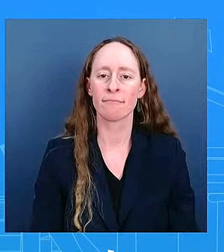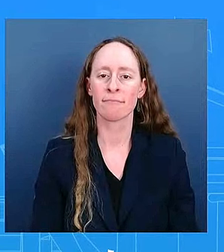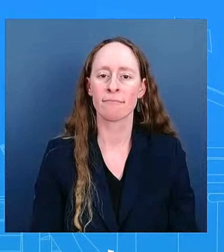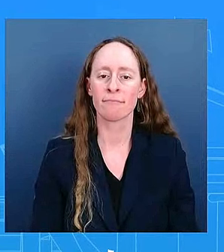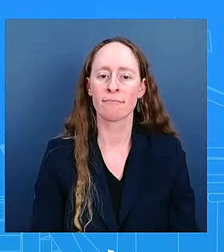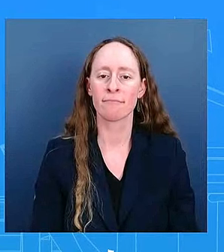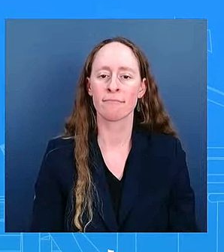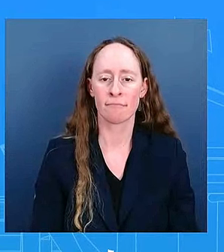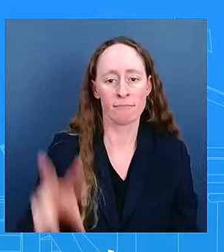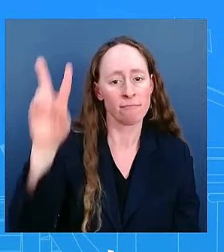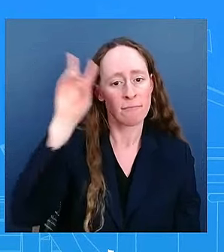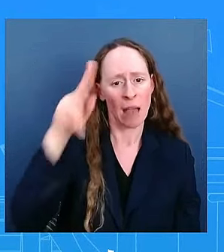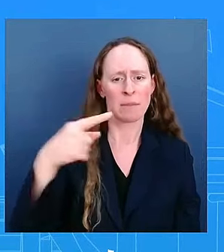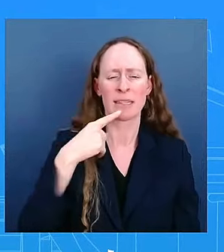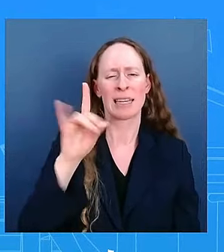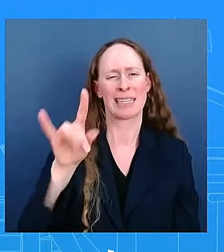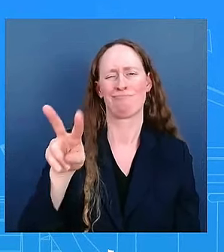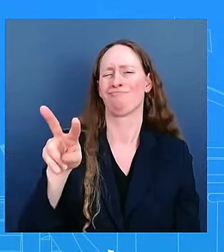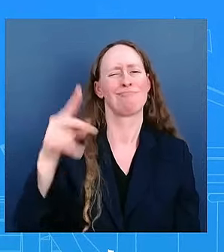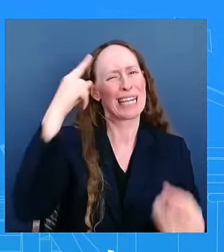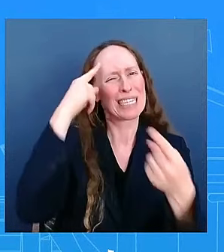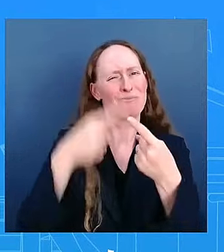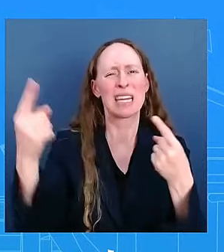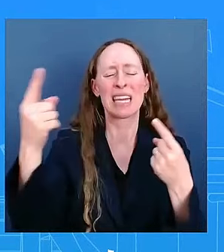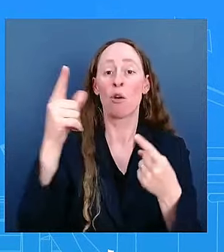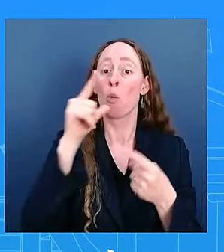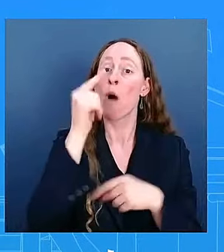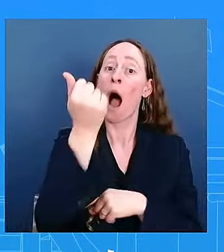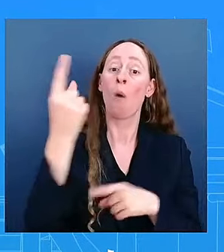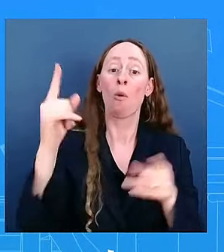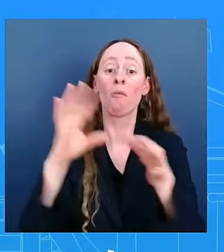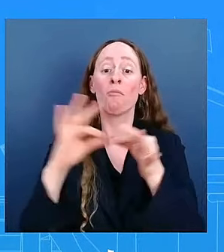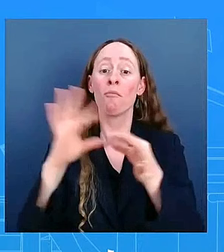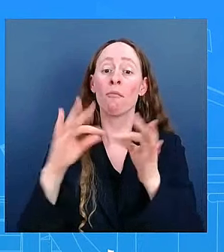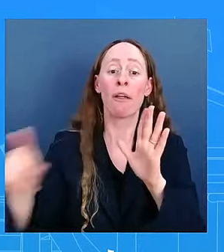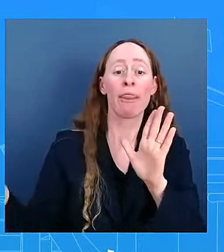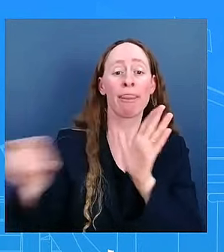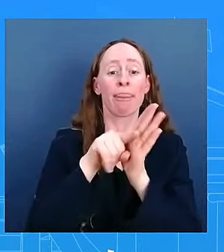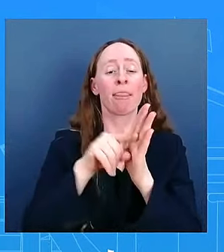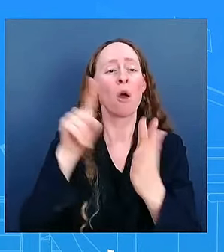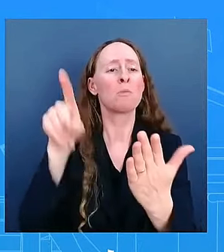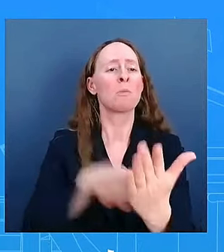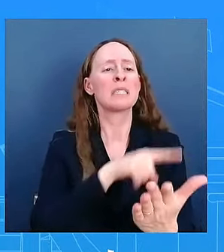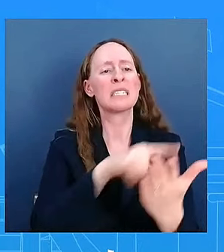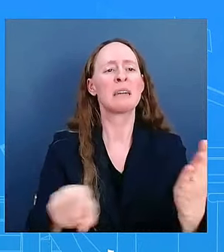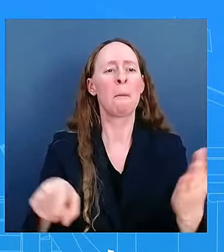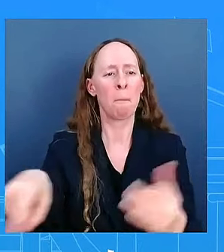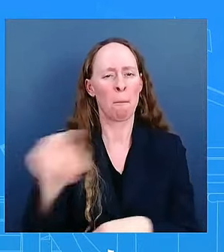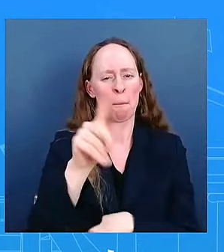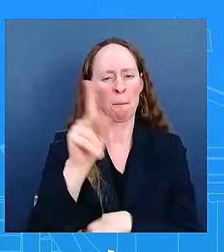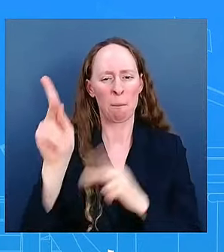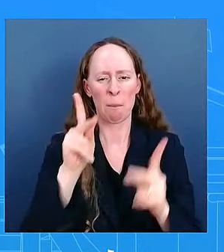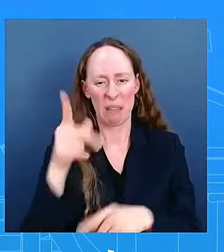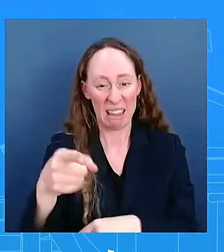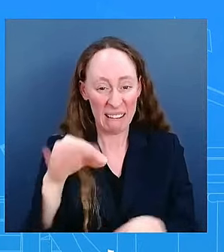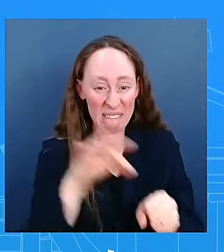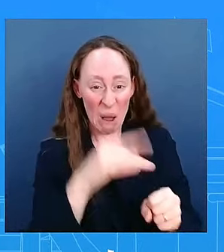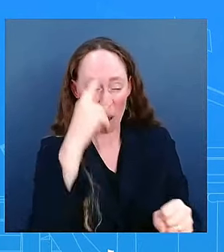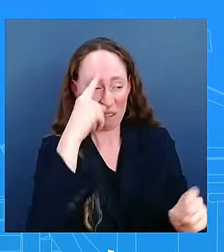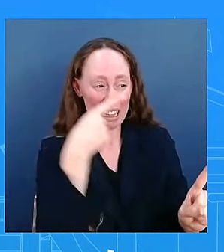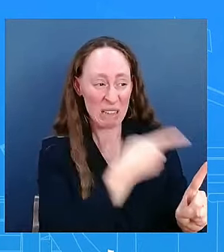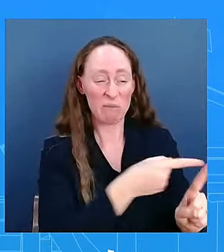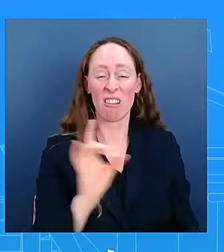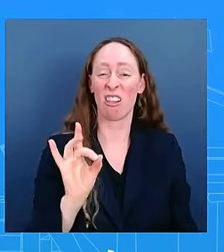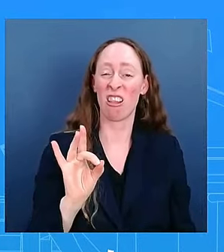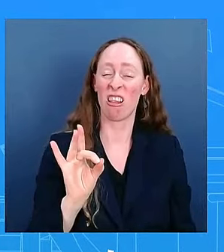criticism of people based on who they vote for and why they vote for them. Does the President view that differently? feels the same way. He